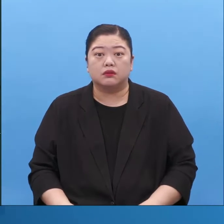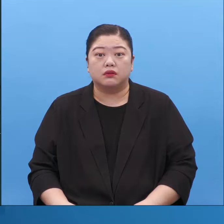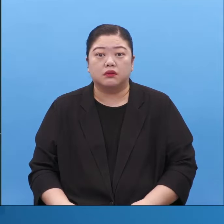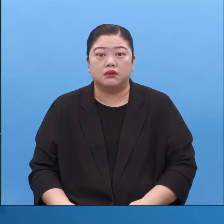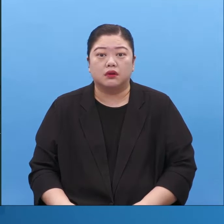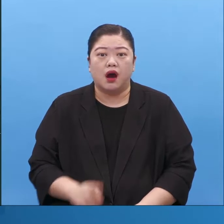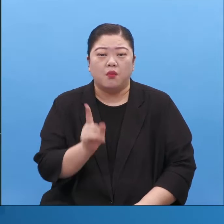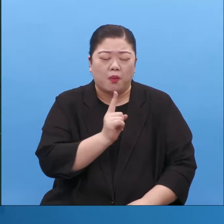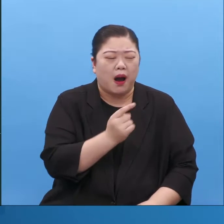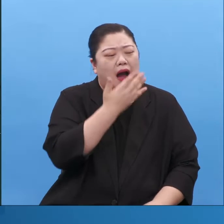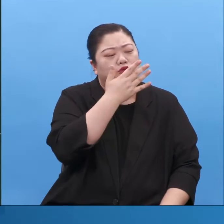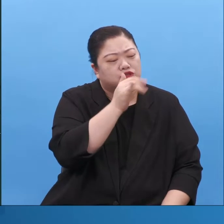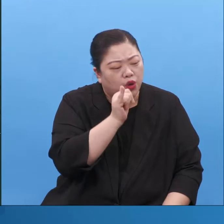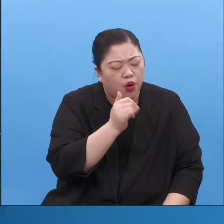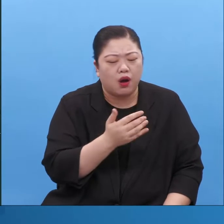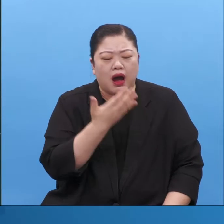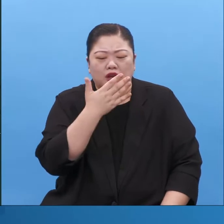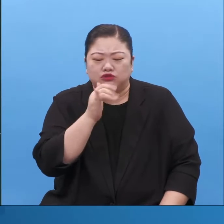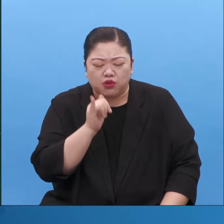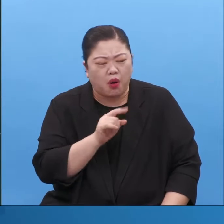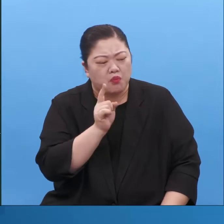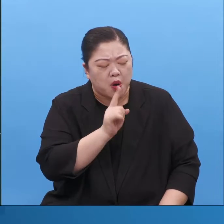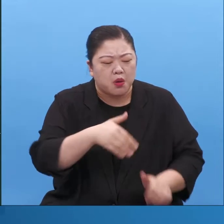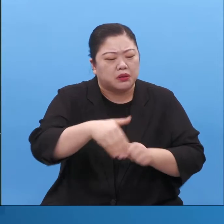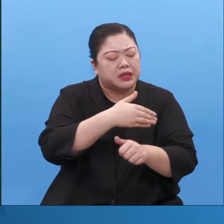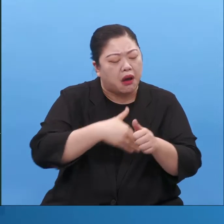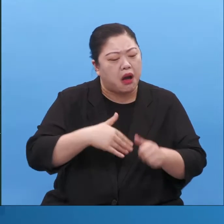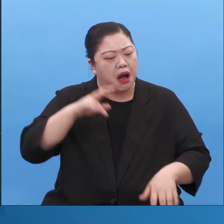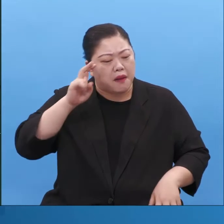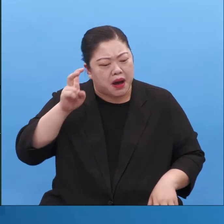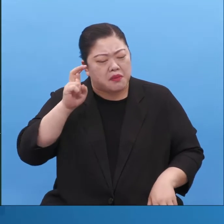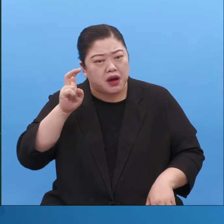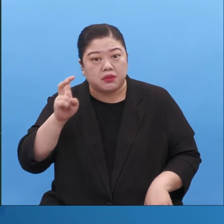That whether this happens or that happens it's all the same. Isn't that so?